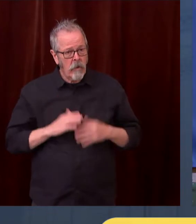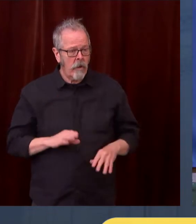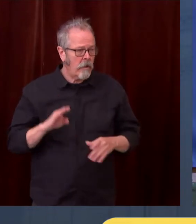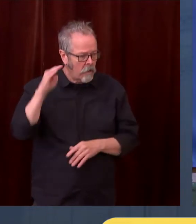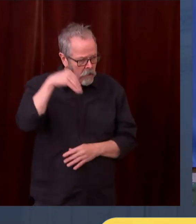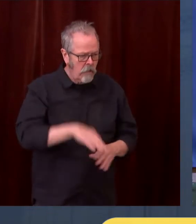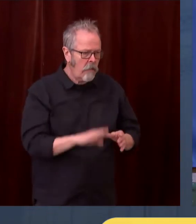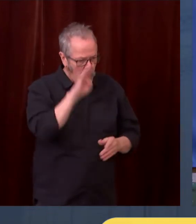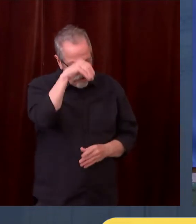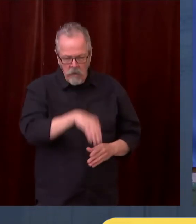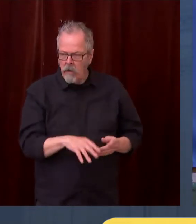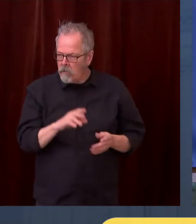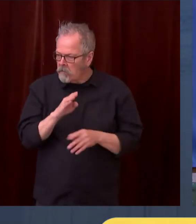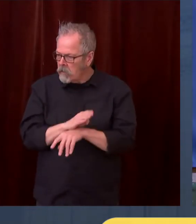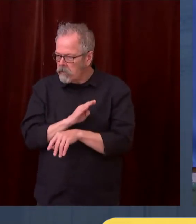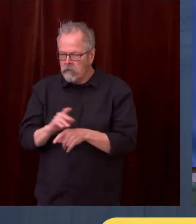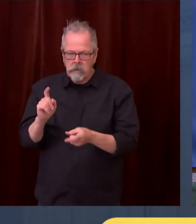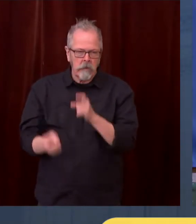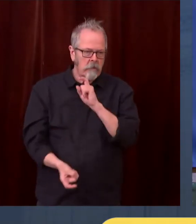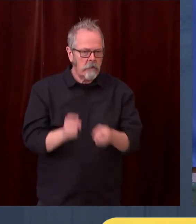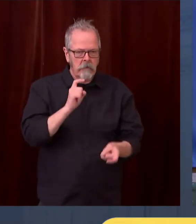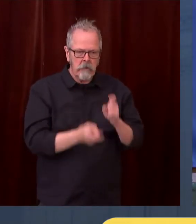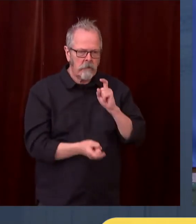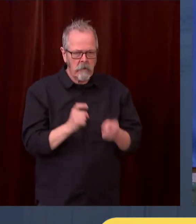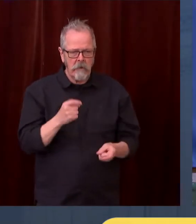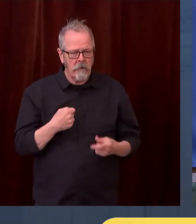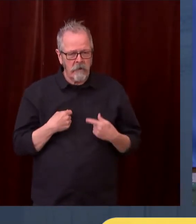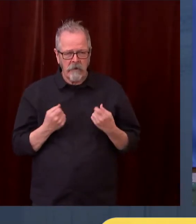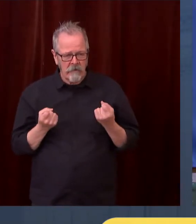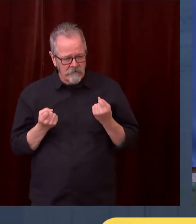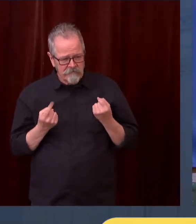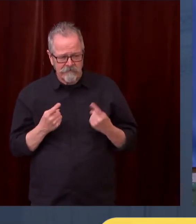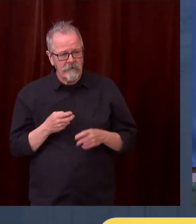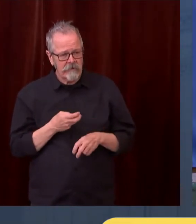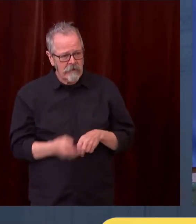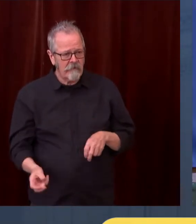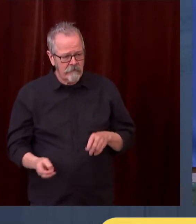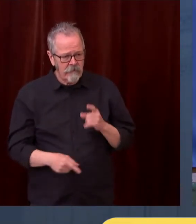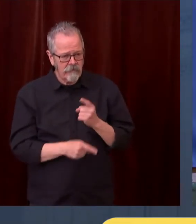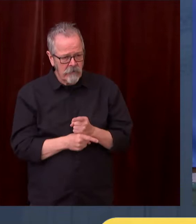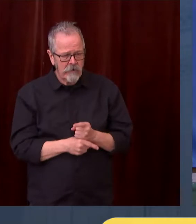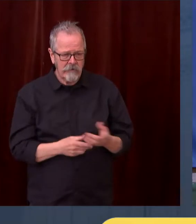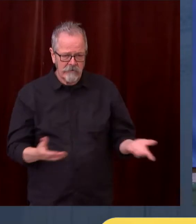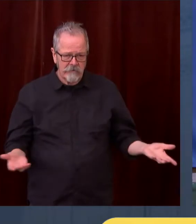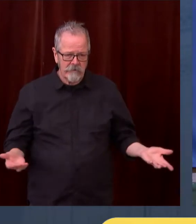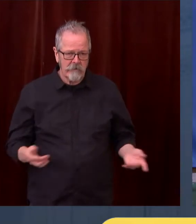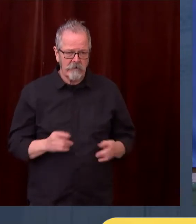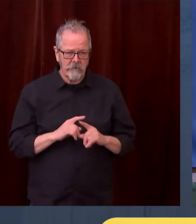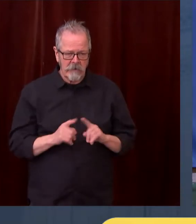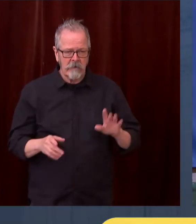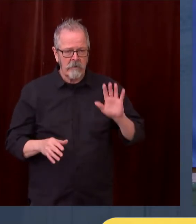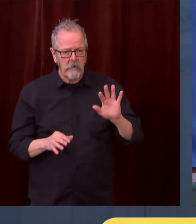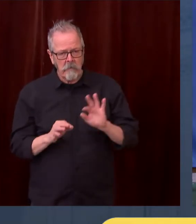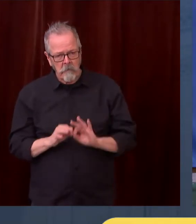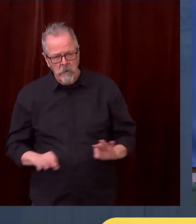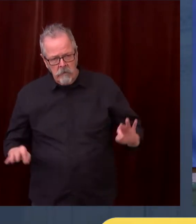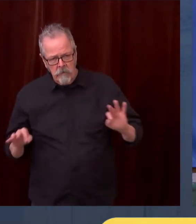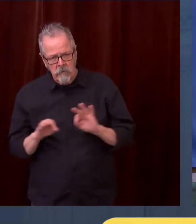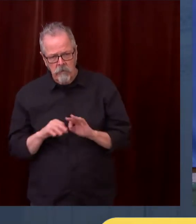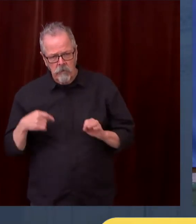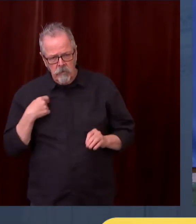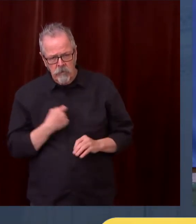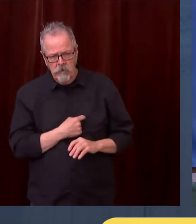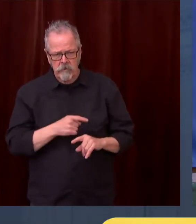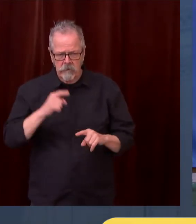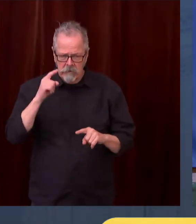traumatic for them. We understand that. But we cannot allow ourselves to go the route of one of these other states that have had these